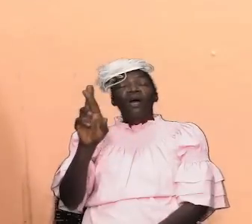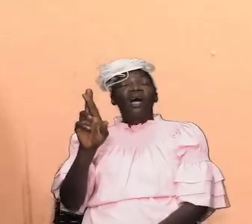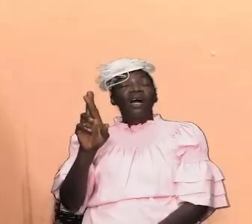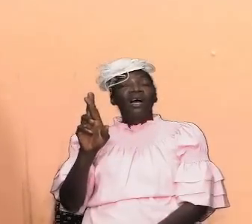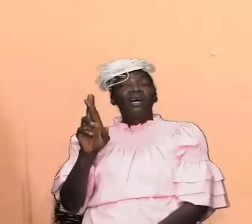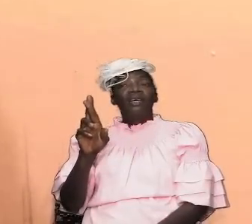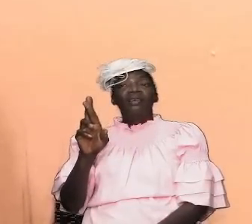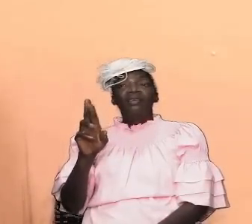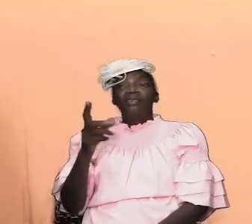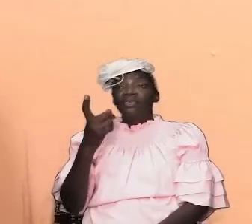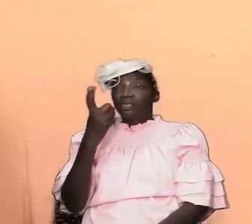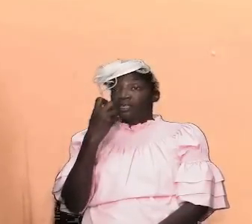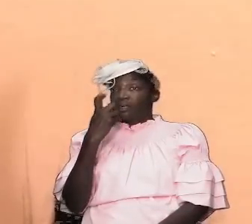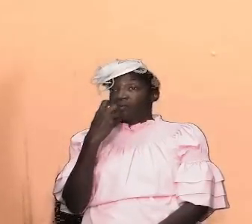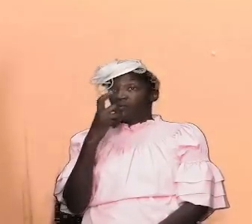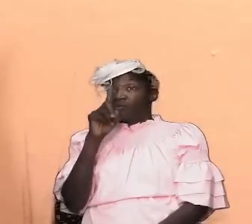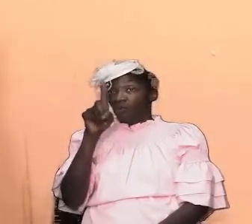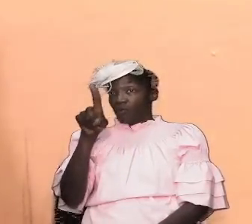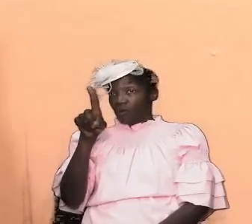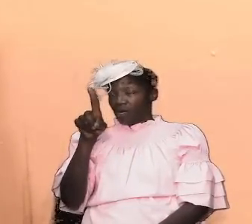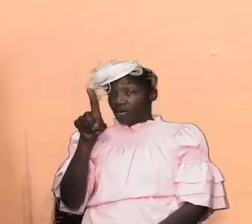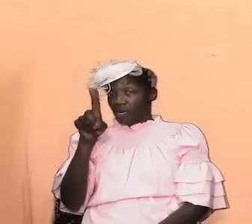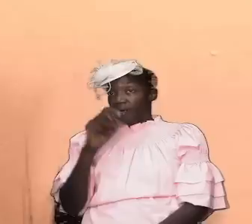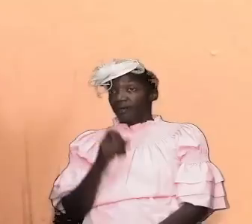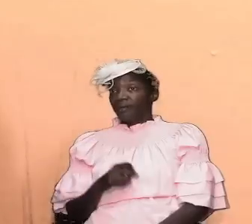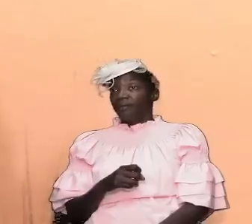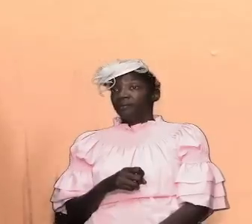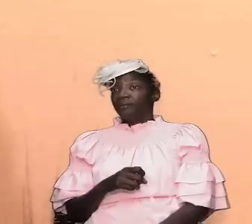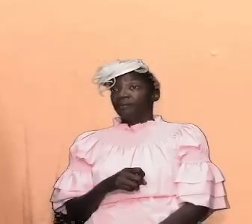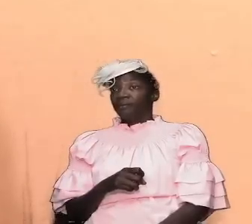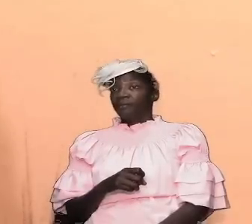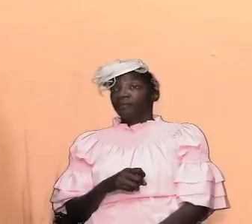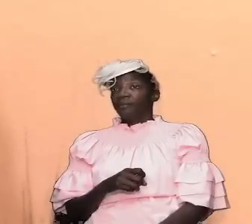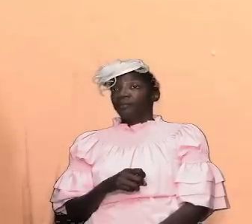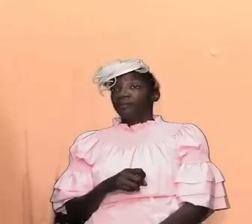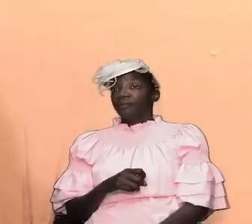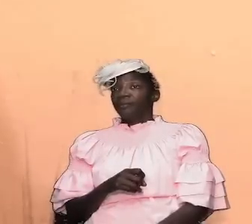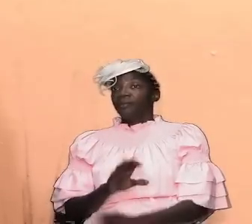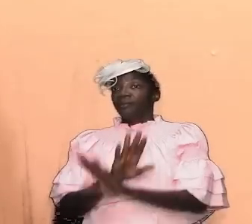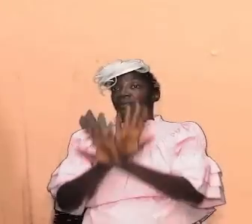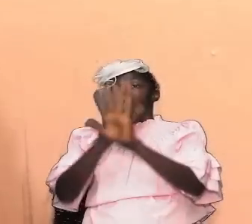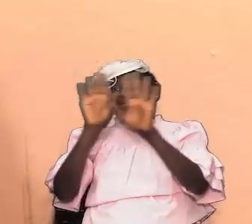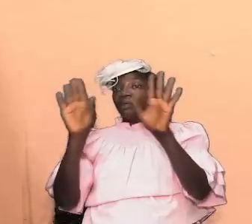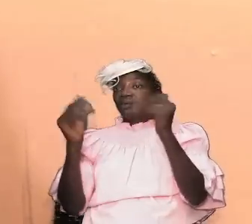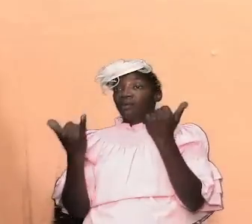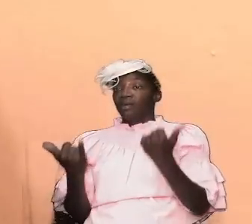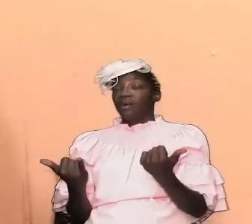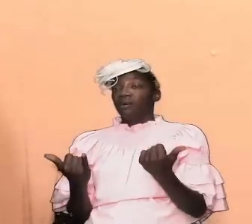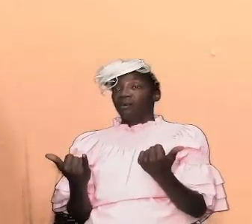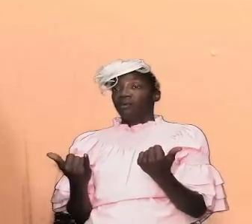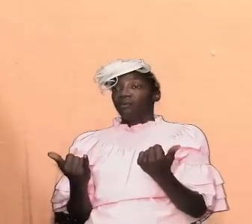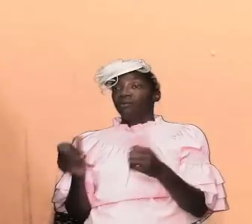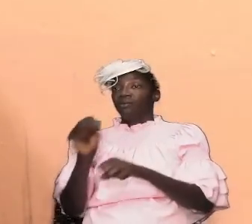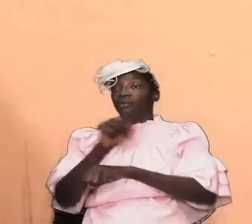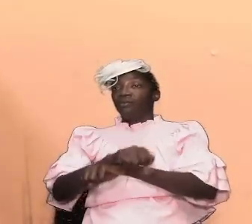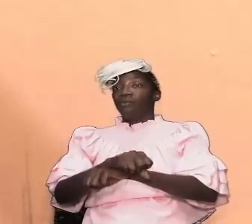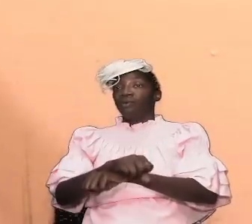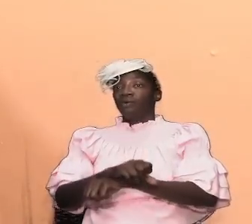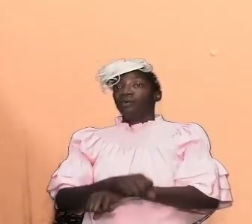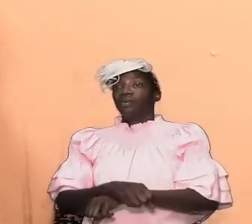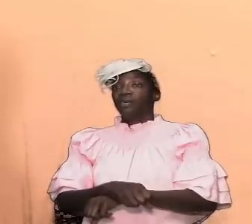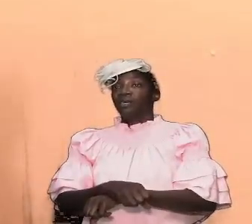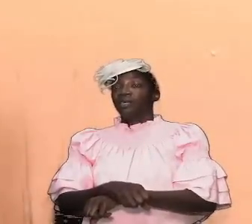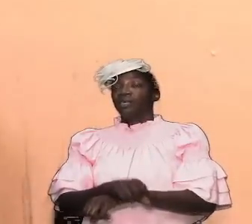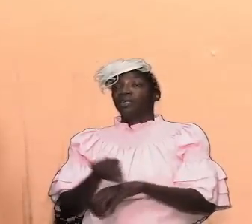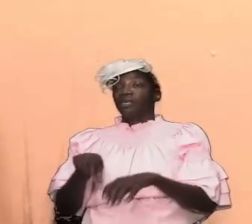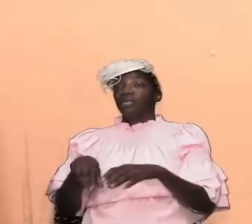be clearer as to whose we are we will be clearer as to how to operate in